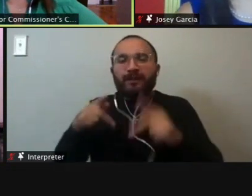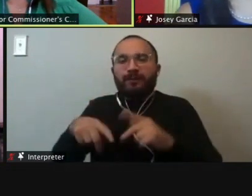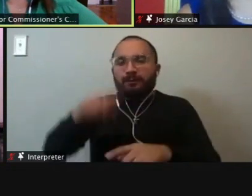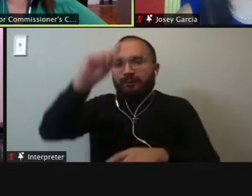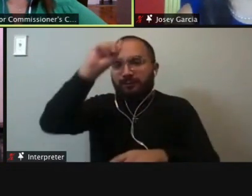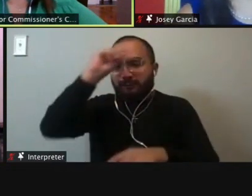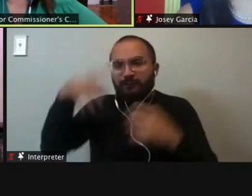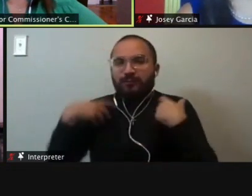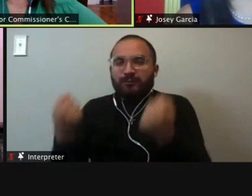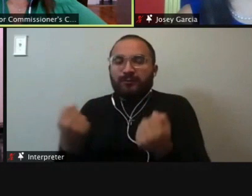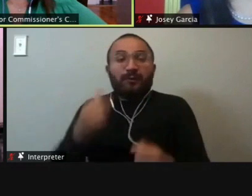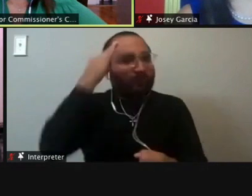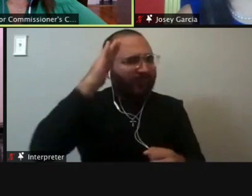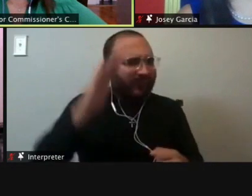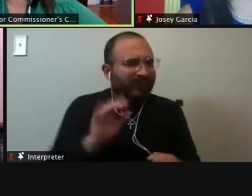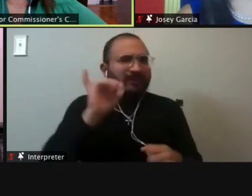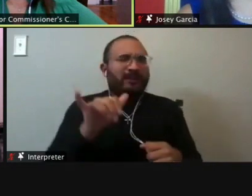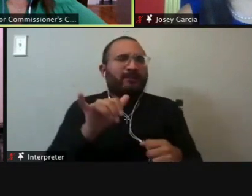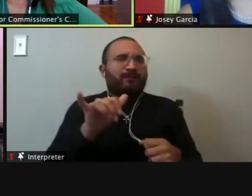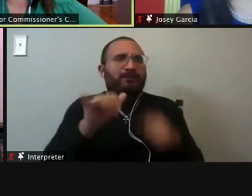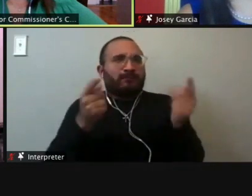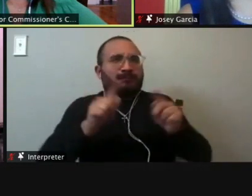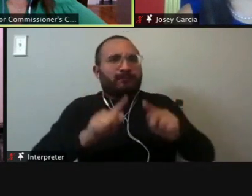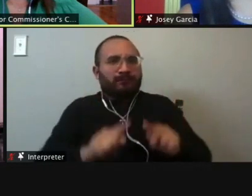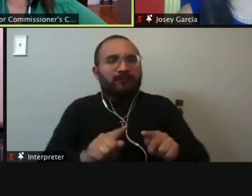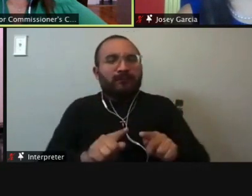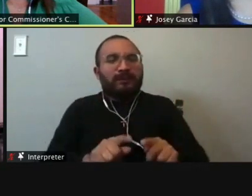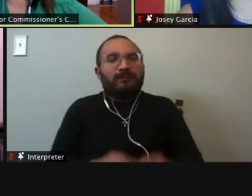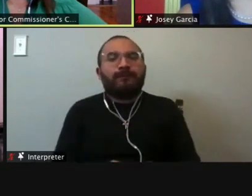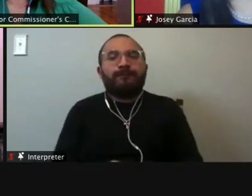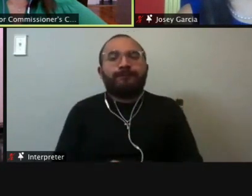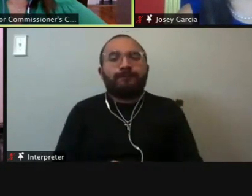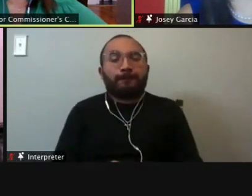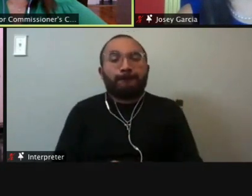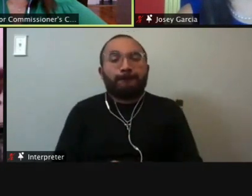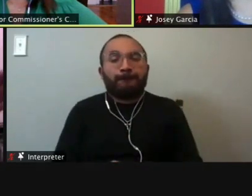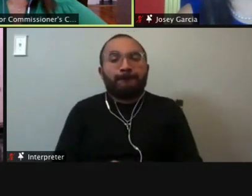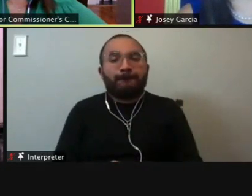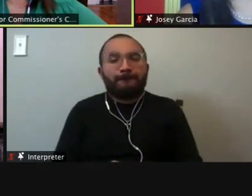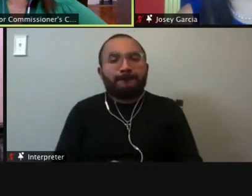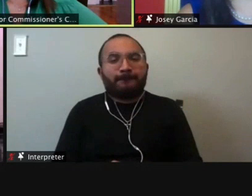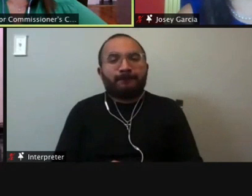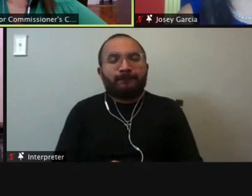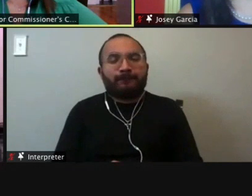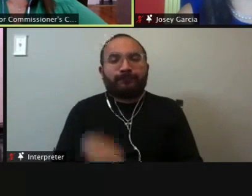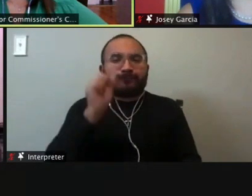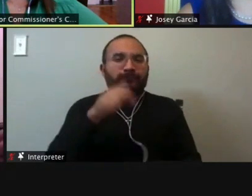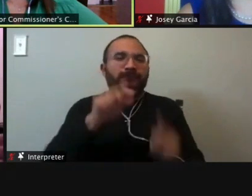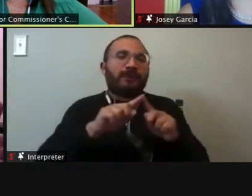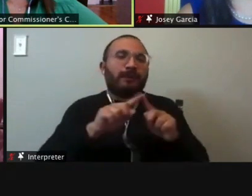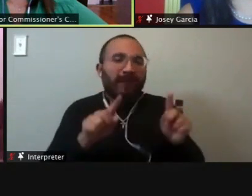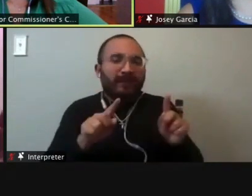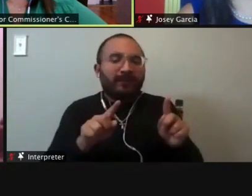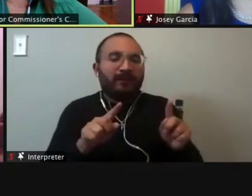I didn't know that was, that was actually happening. Um, but it is, yes, but it's also, is